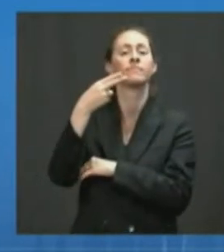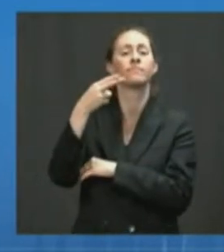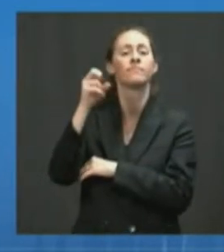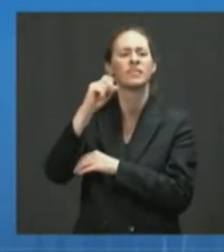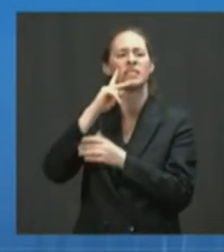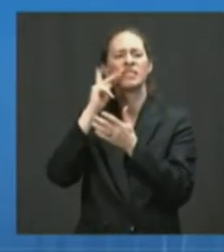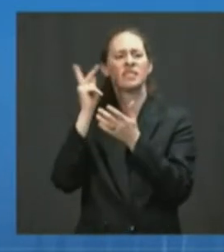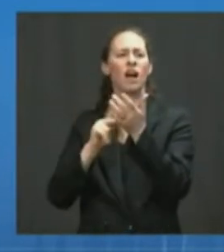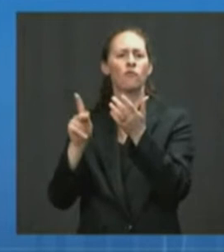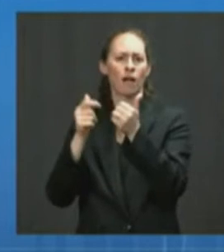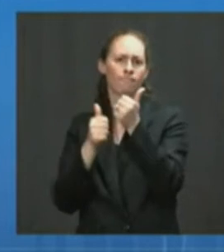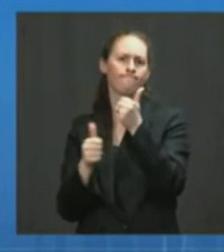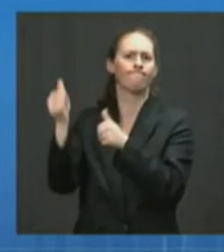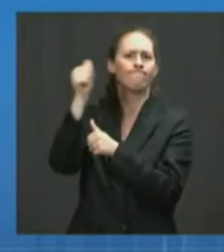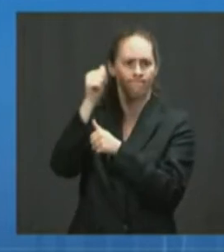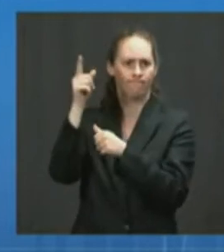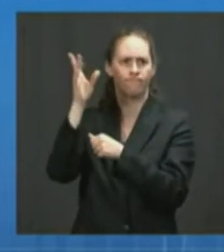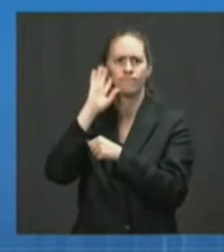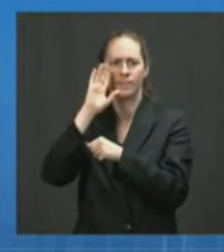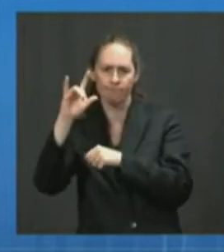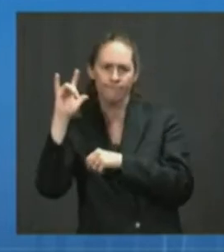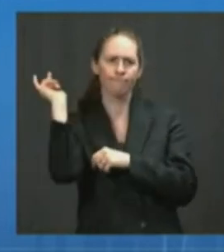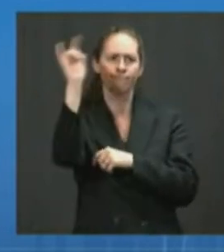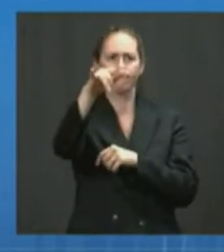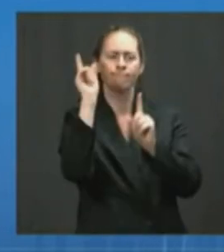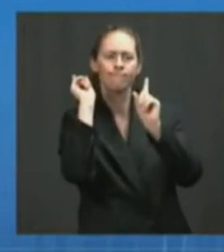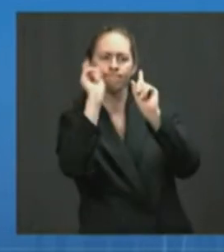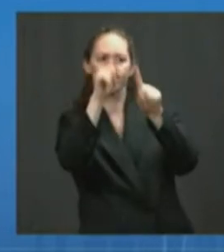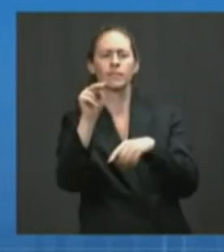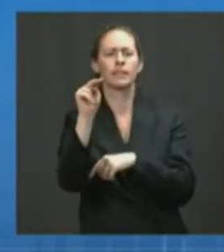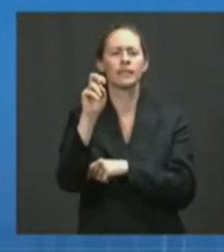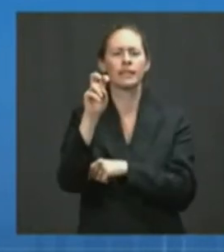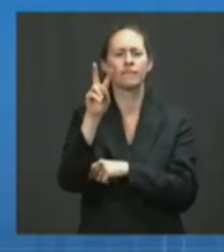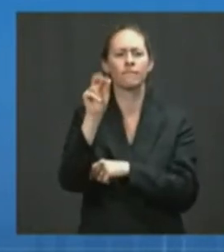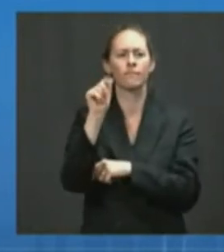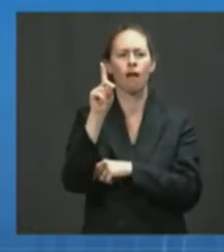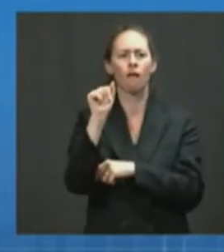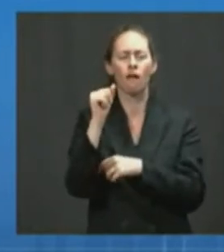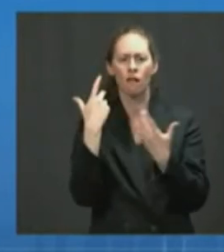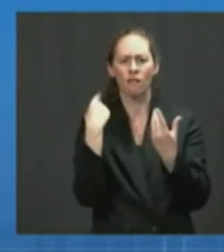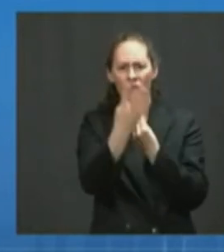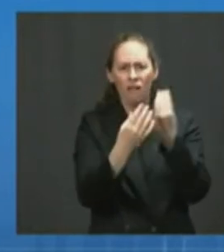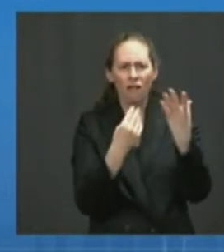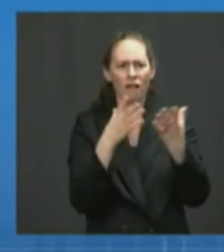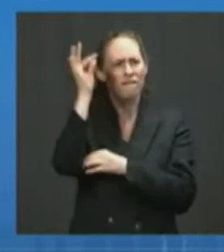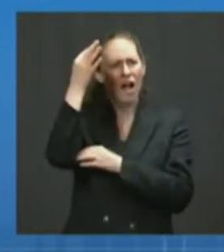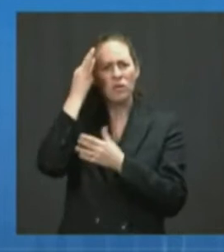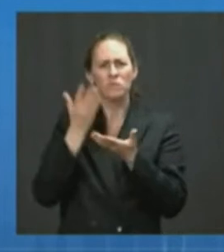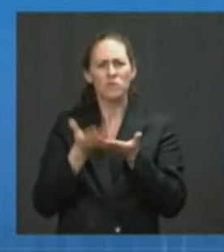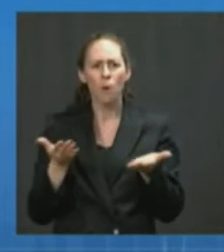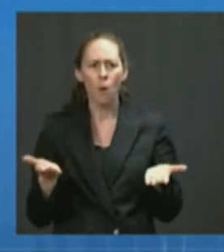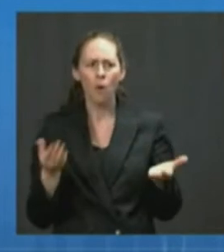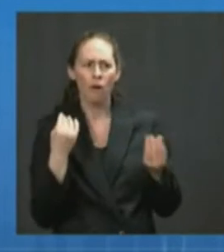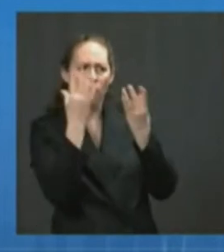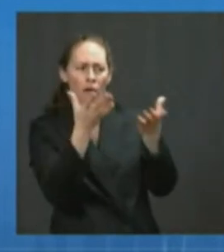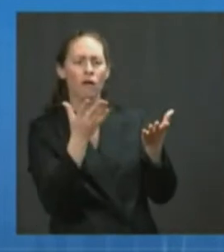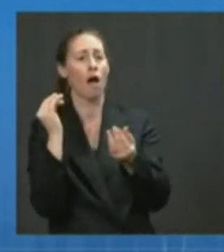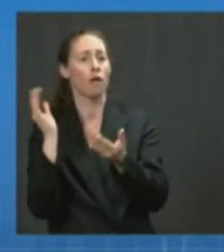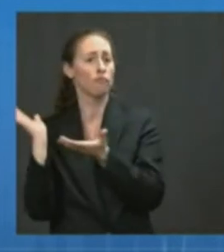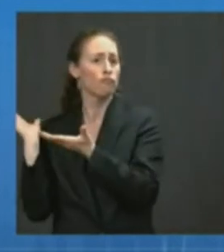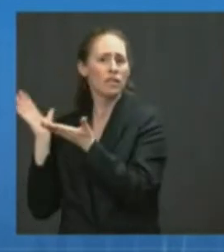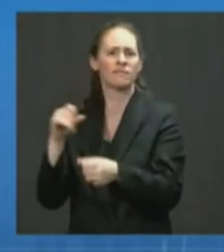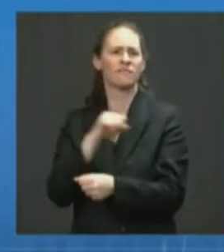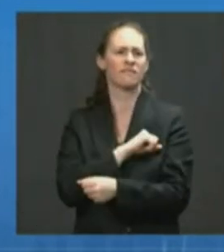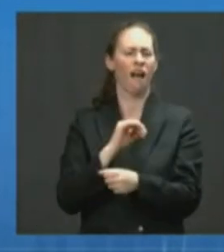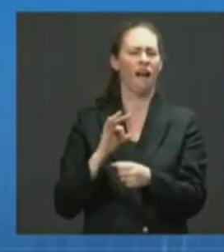we have deployed federal resources and 100 personnel from FEMA and HHS to support local health officials